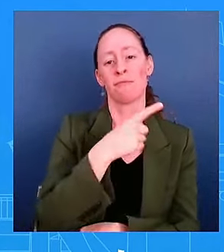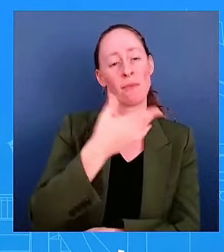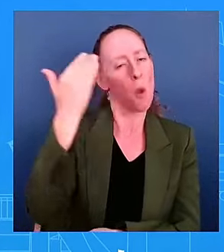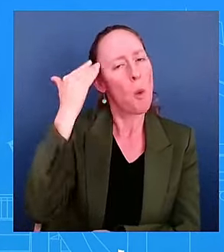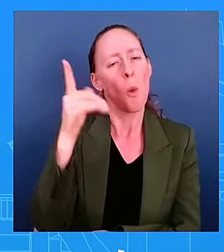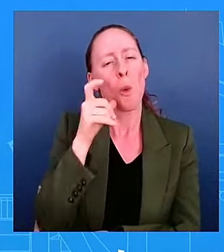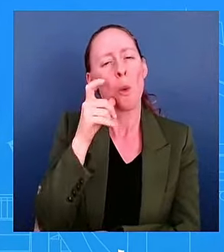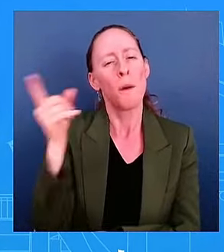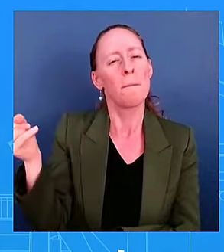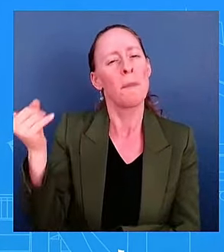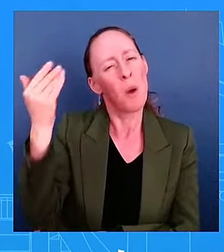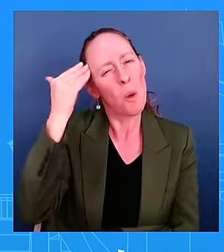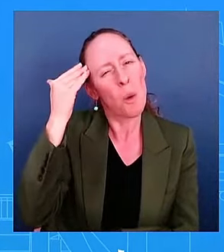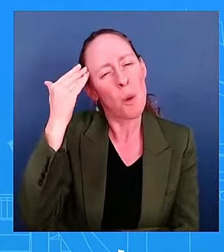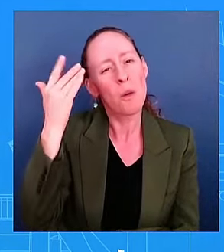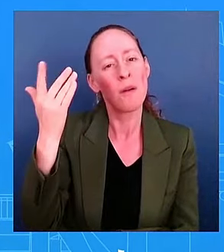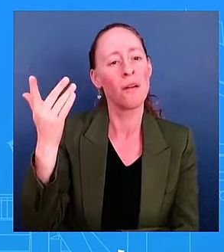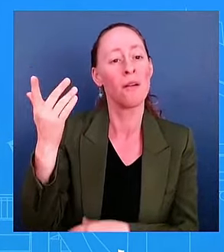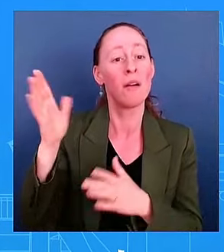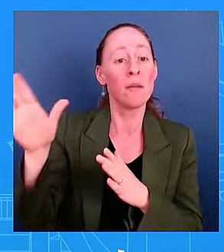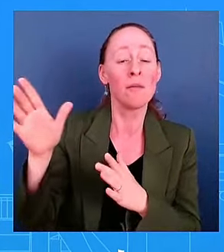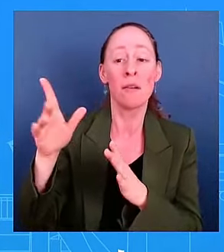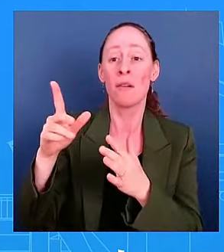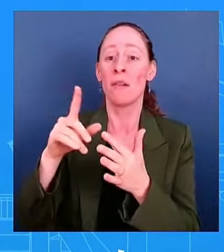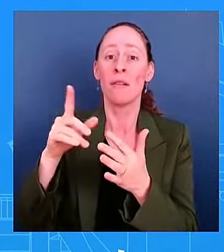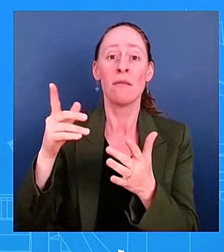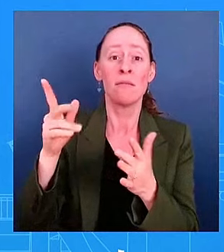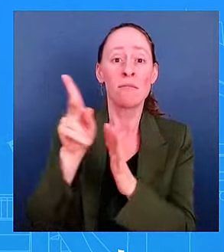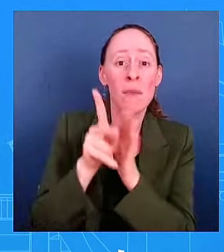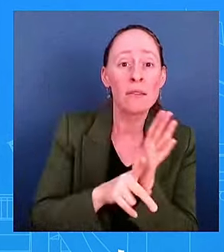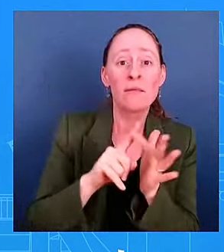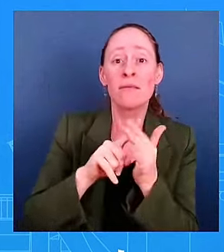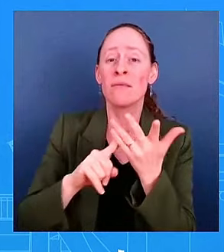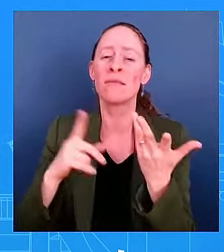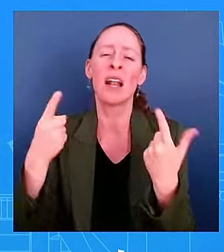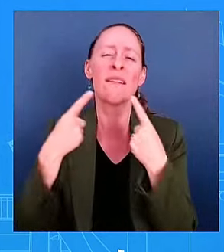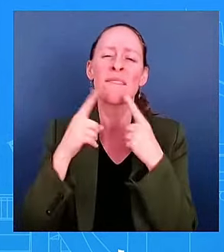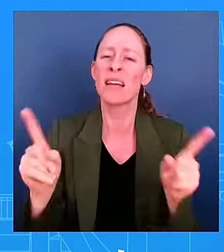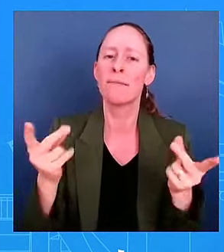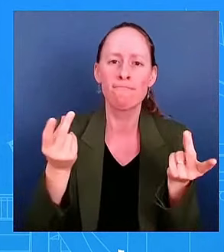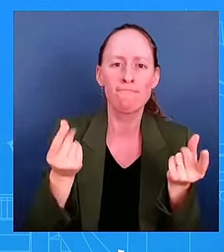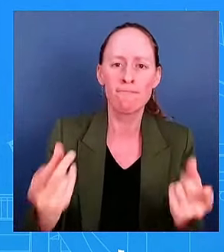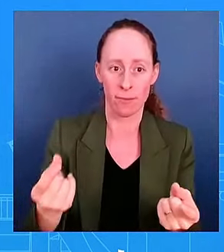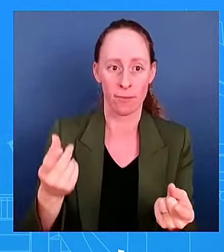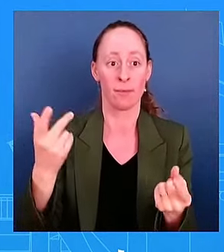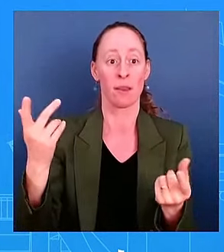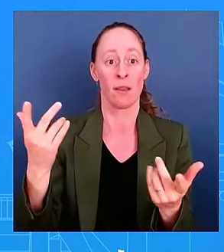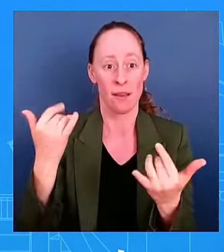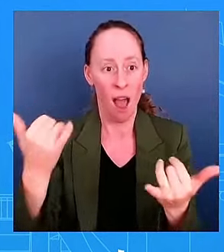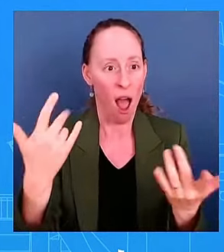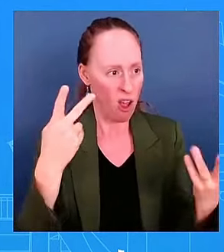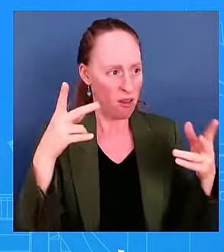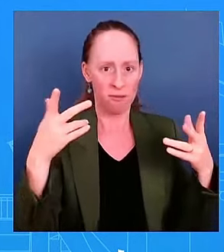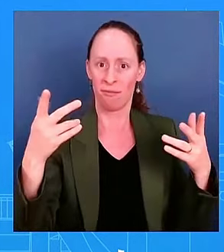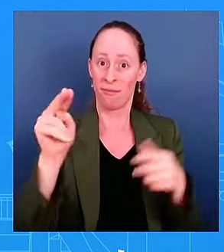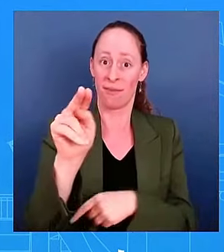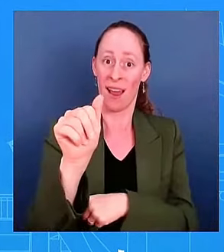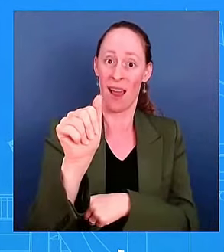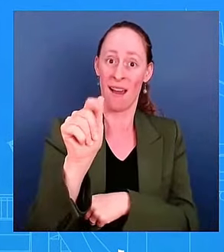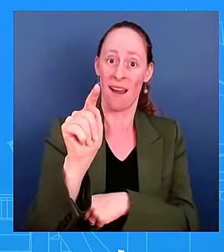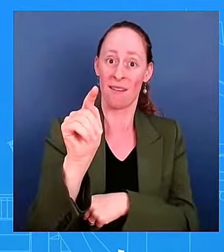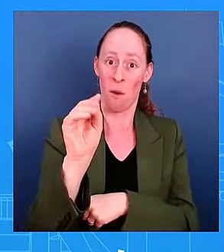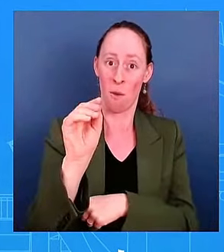just talked about how NATO has expanded because of his leadership, how NATO is stronger because of his leadership. And I think that's important